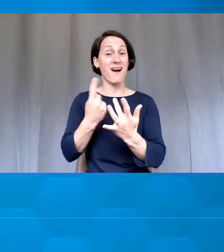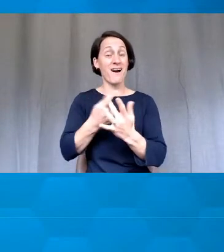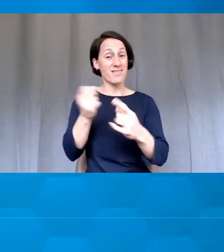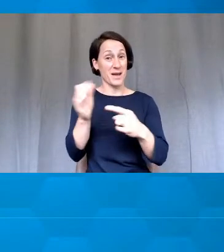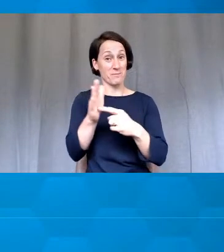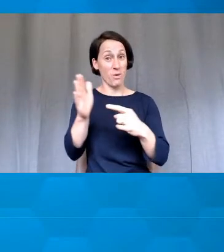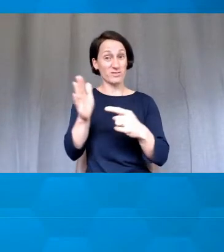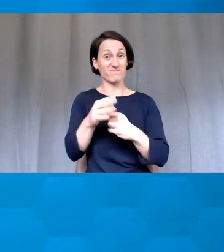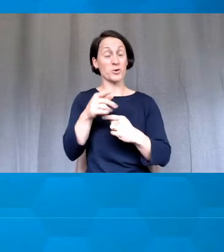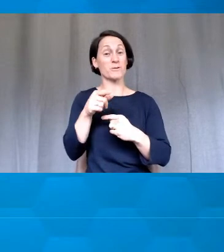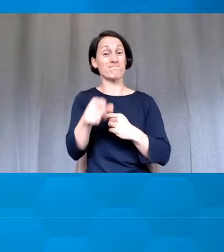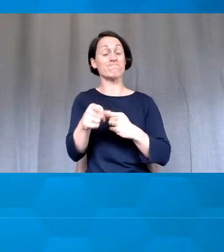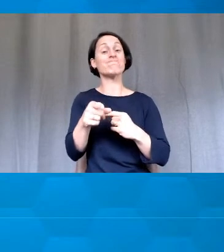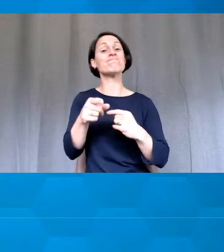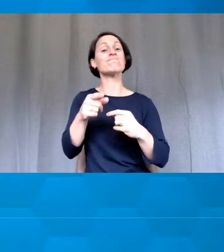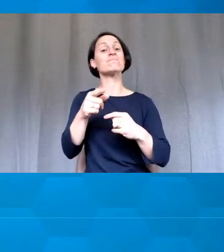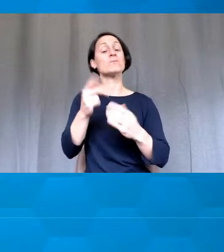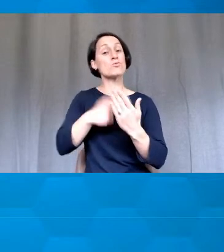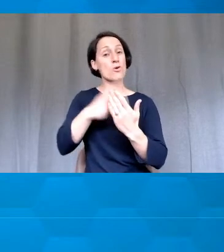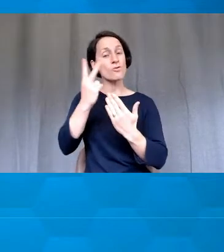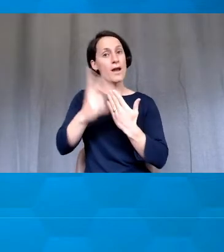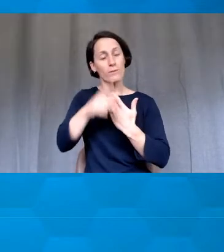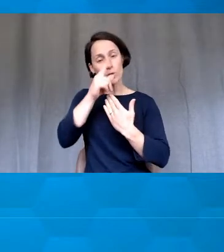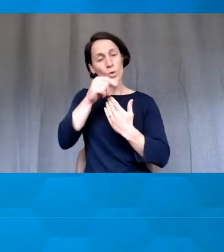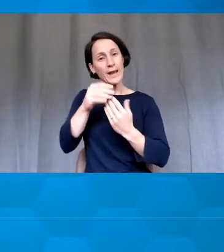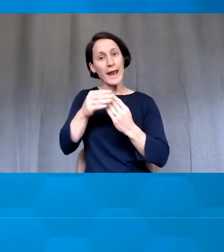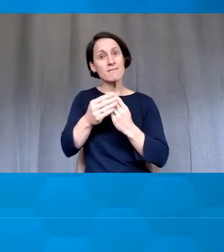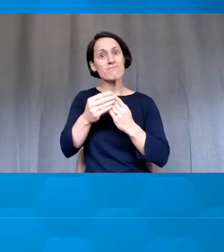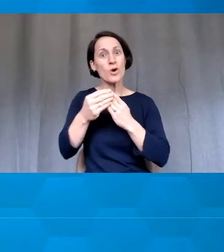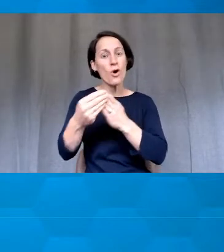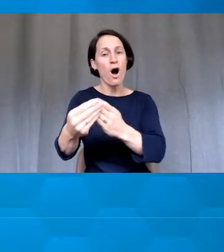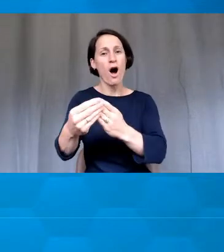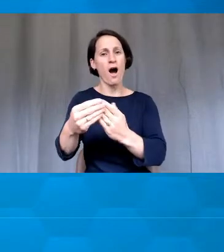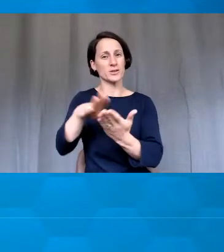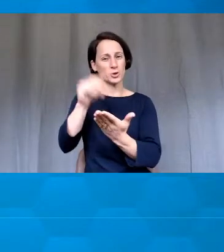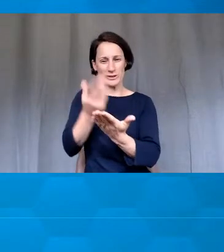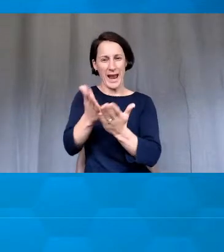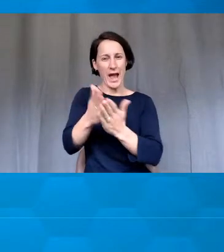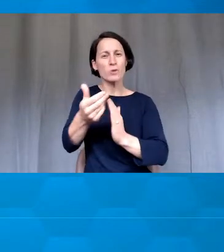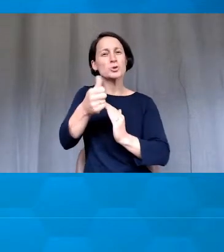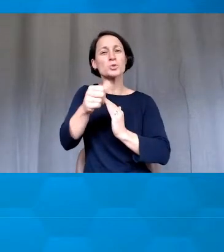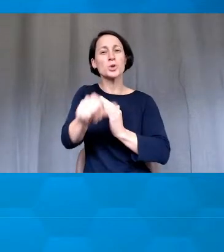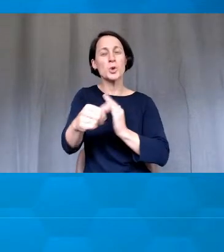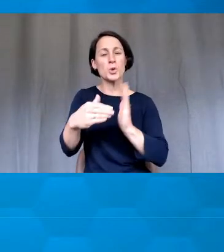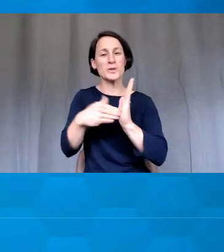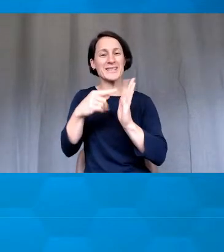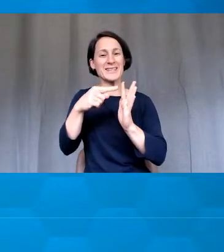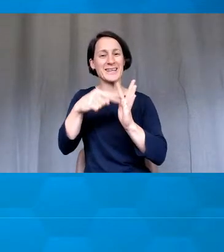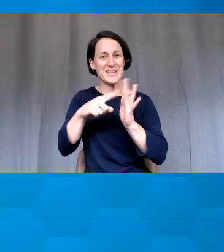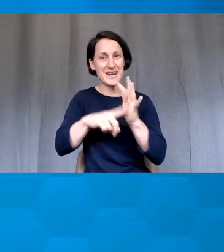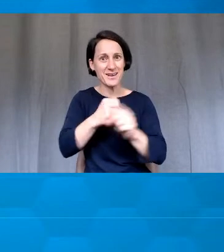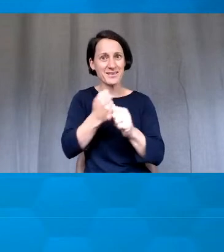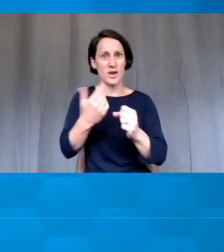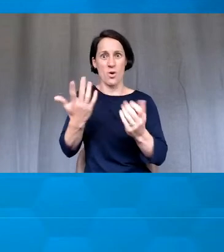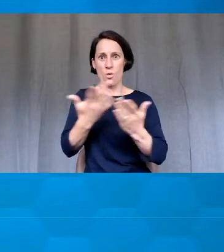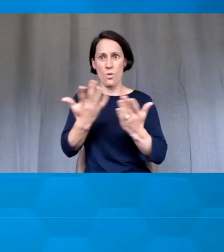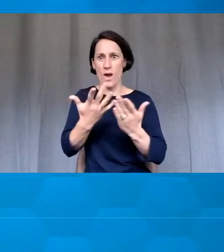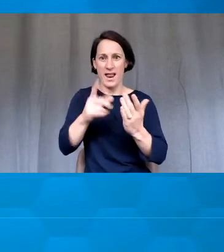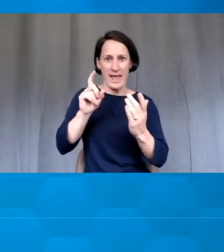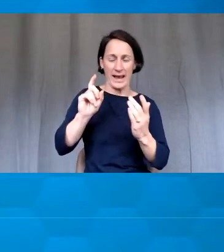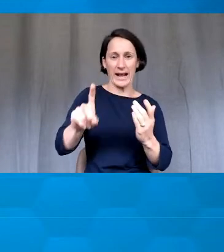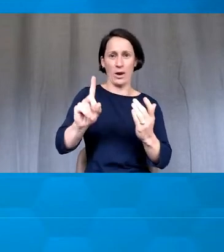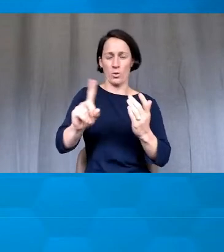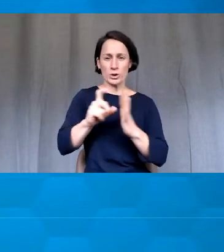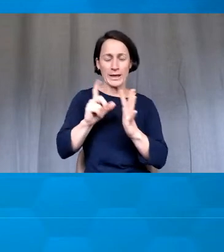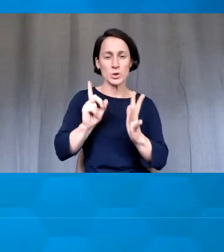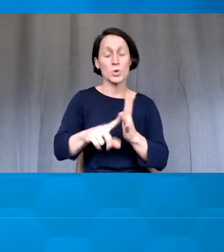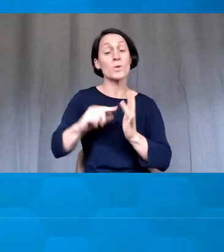thing that you do is that you guide your students into how on earth do they interact with you in this space? Where do they need to be? So what I've